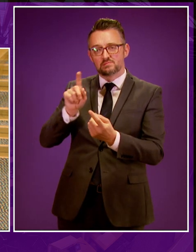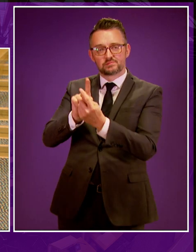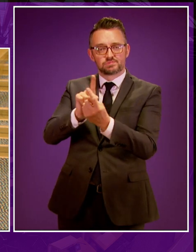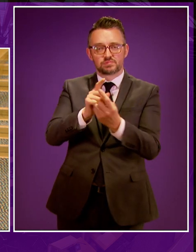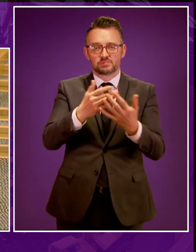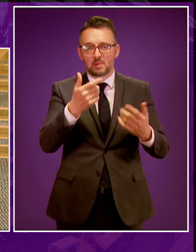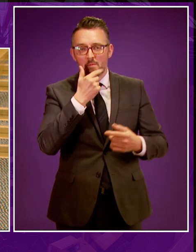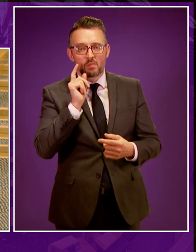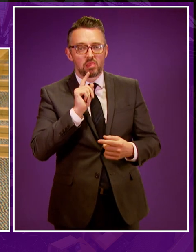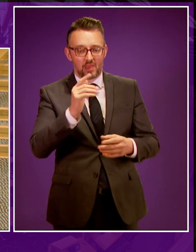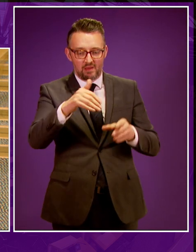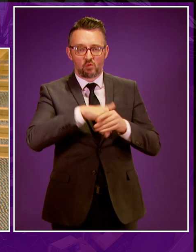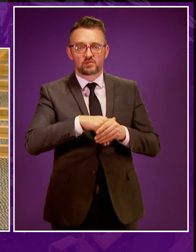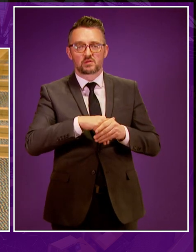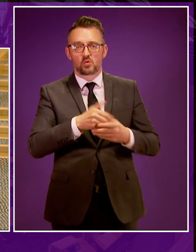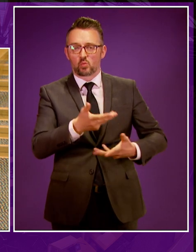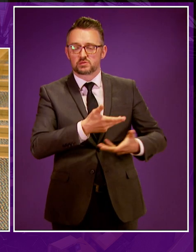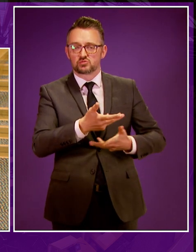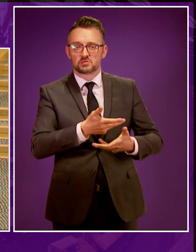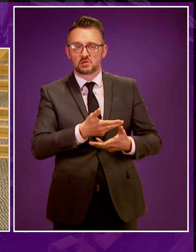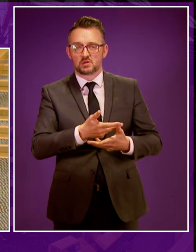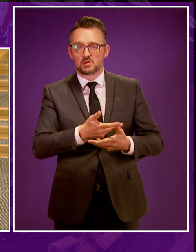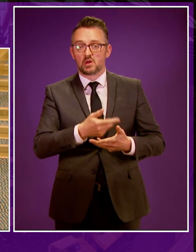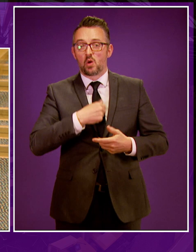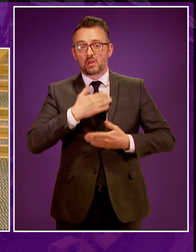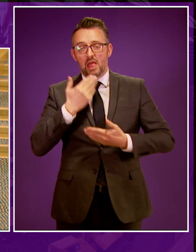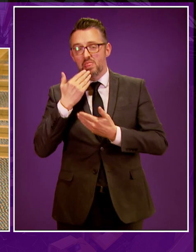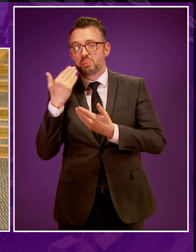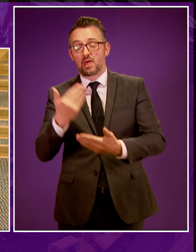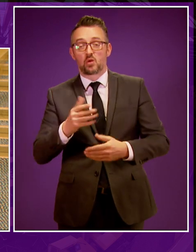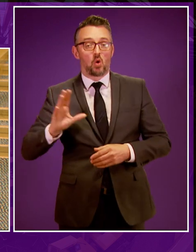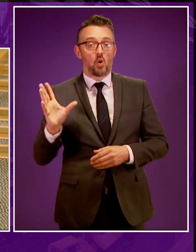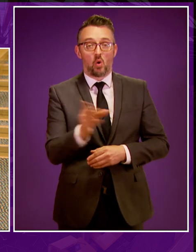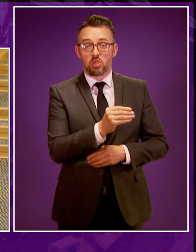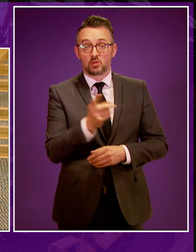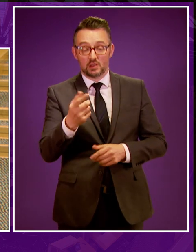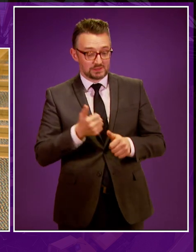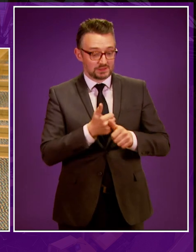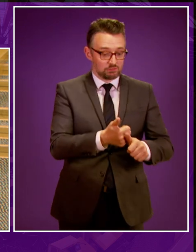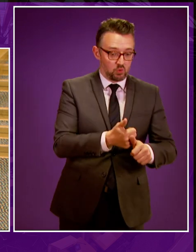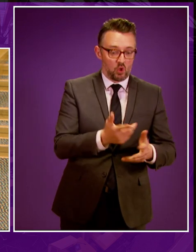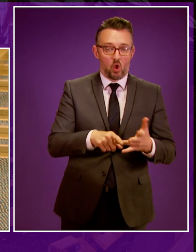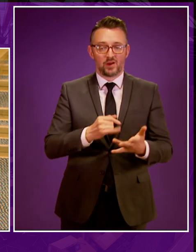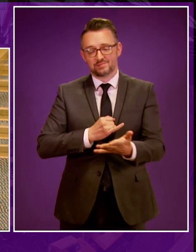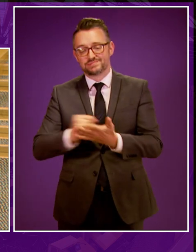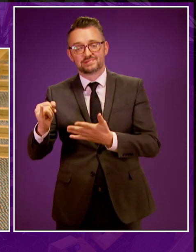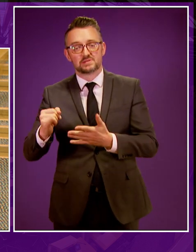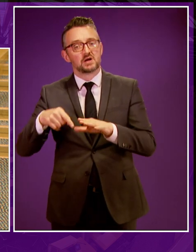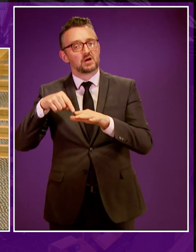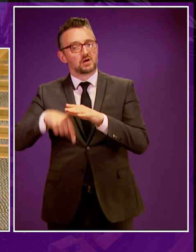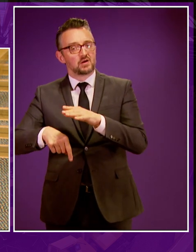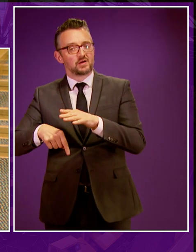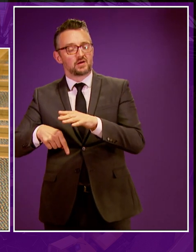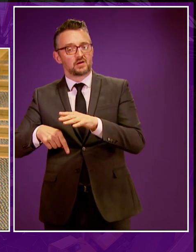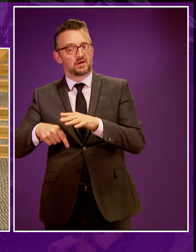consultation. And I want to thank, as other members have done specific groups, I want to thank everybody, whether they were for or against unconventional oil and gas, for taking